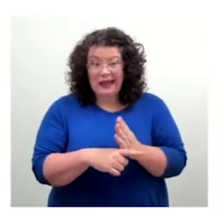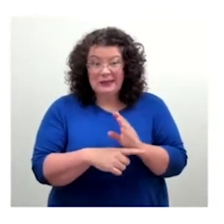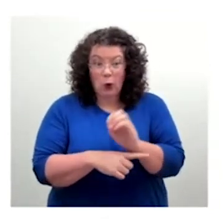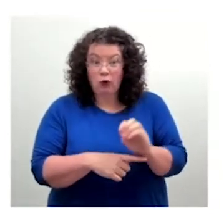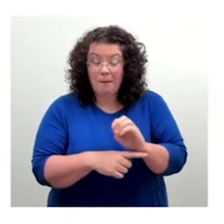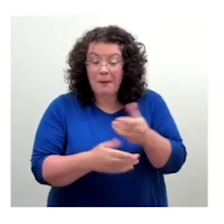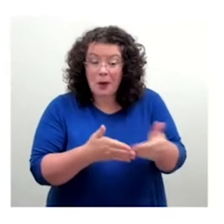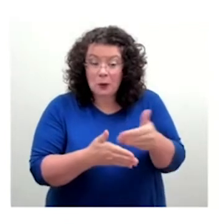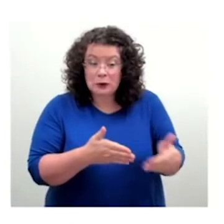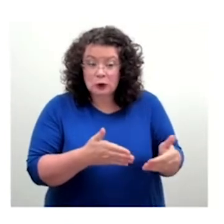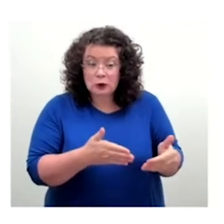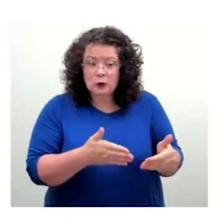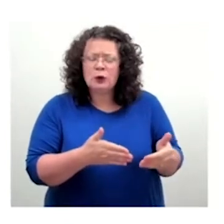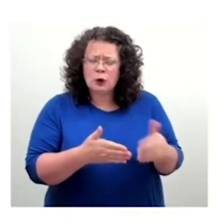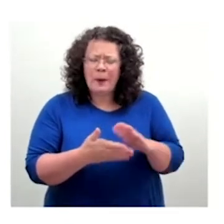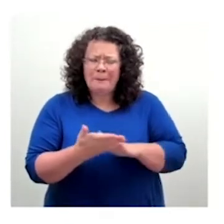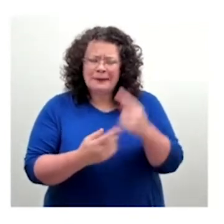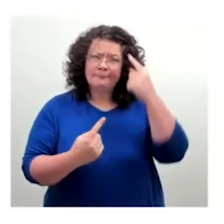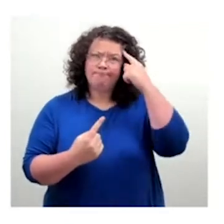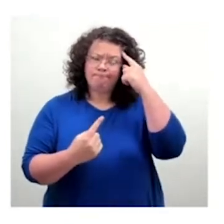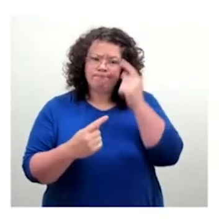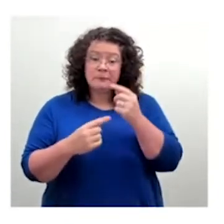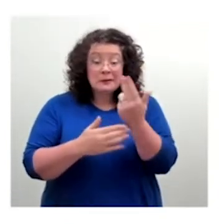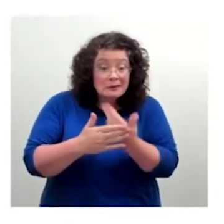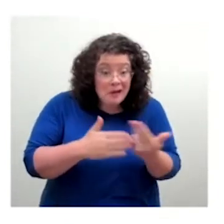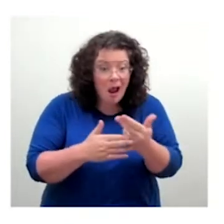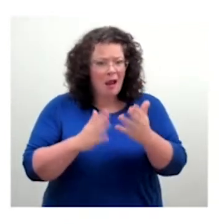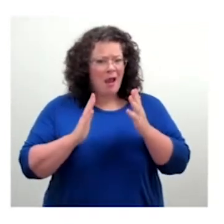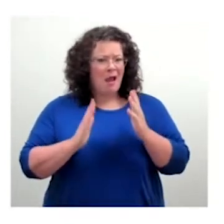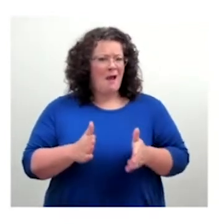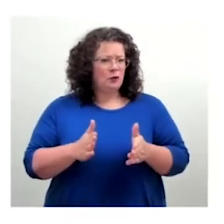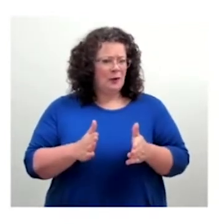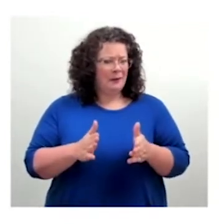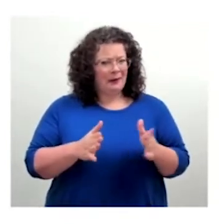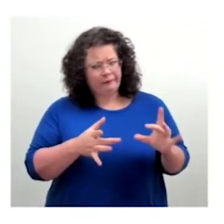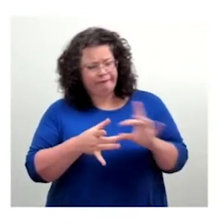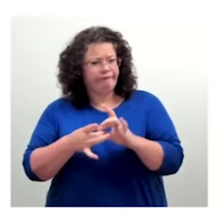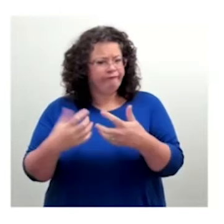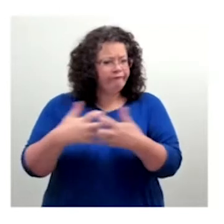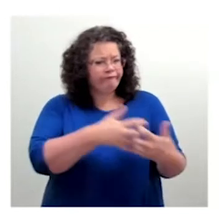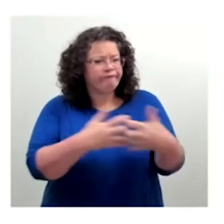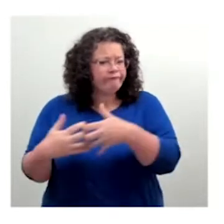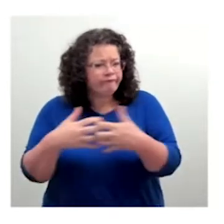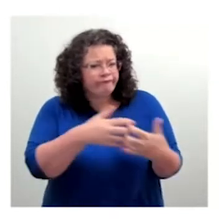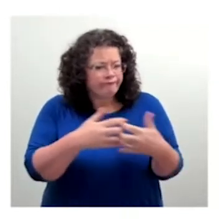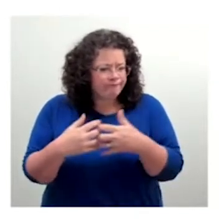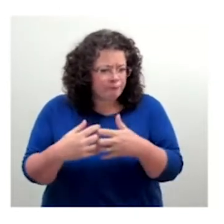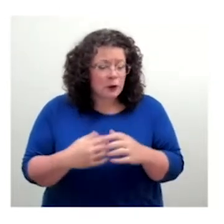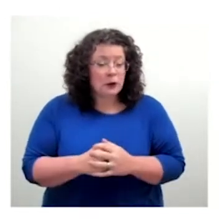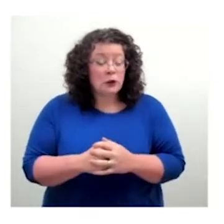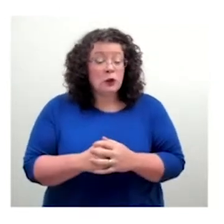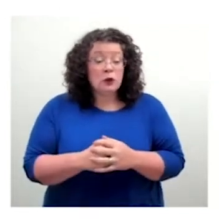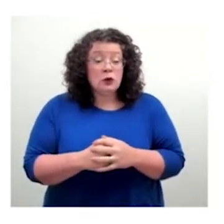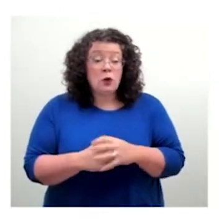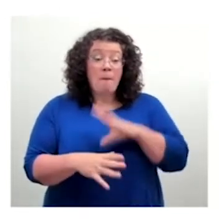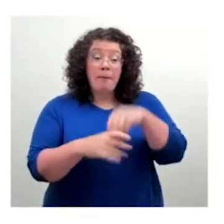process of designing a typeface, pretty much with any client, we went through a series of workshops with BBC and all the stakeholders to